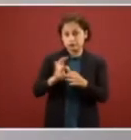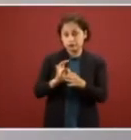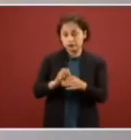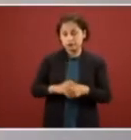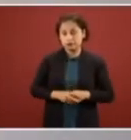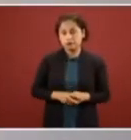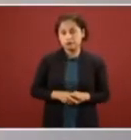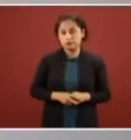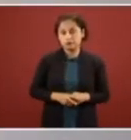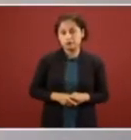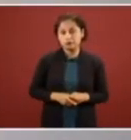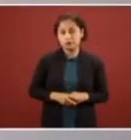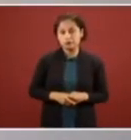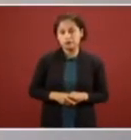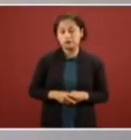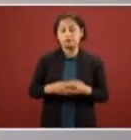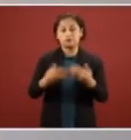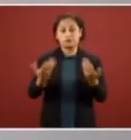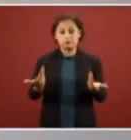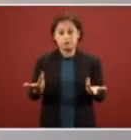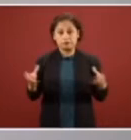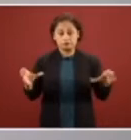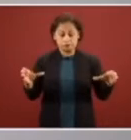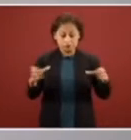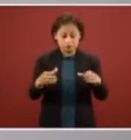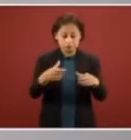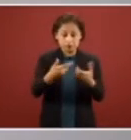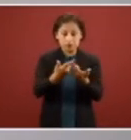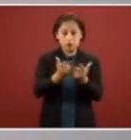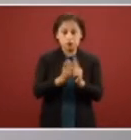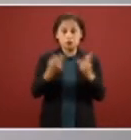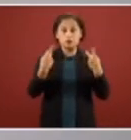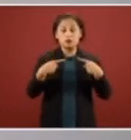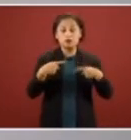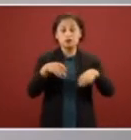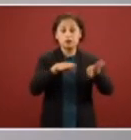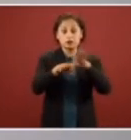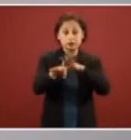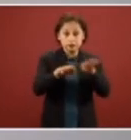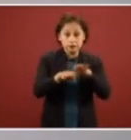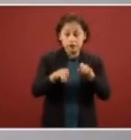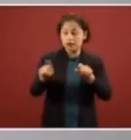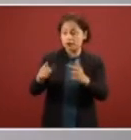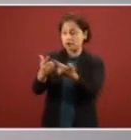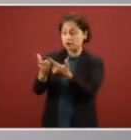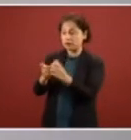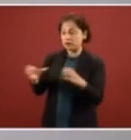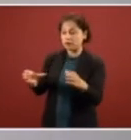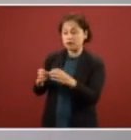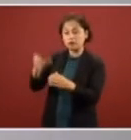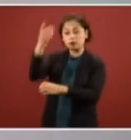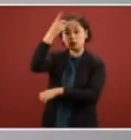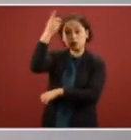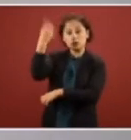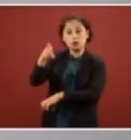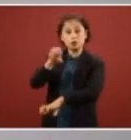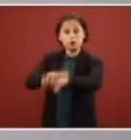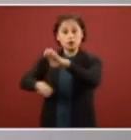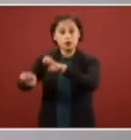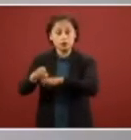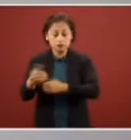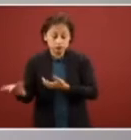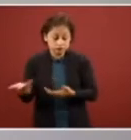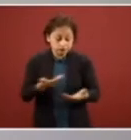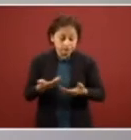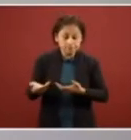con el sector obrero con el sector empresarial para el aumento